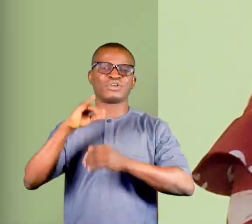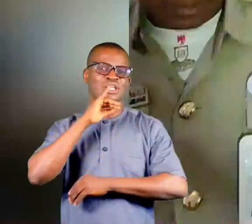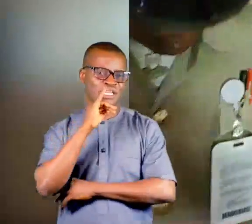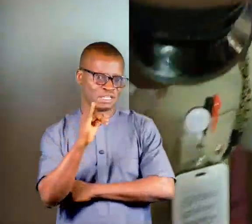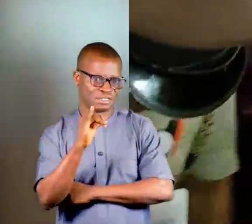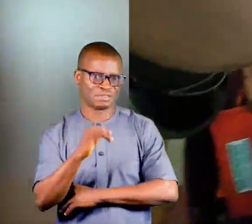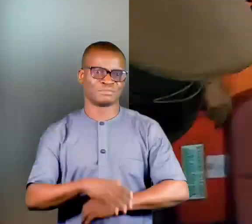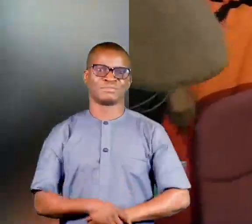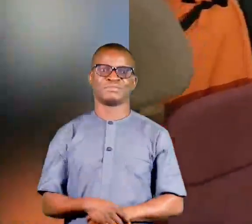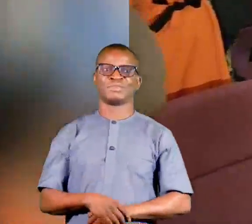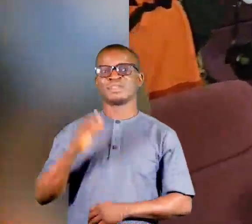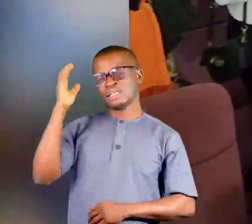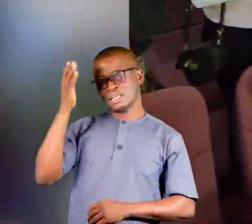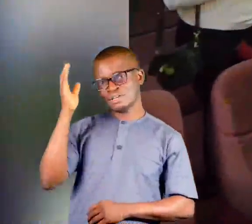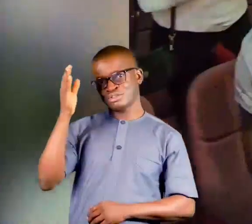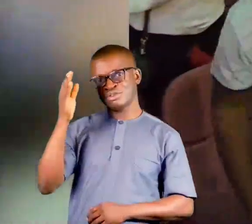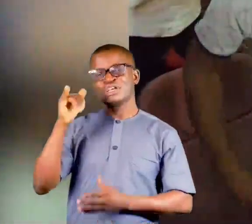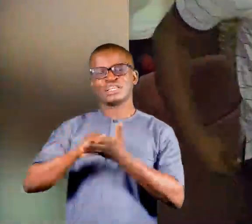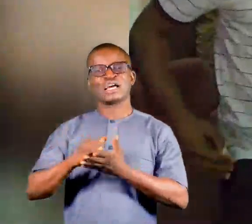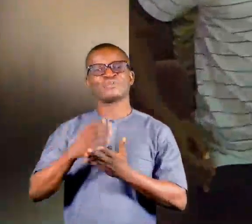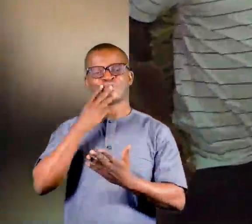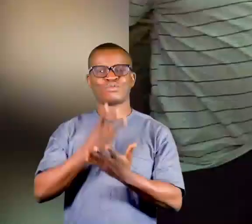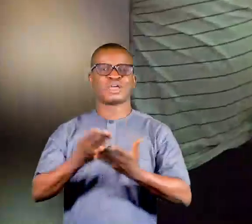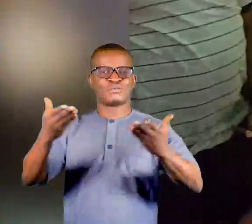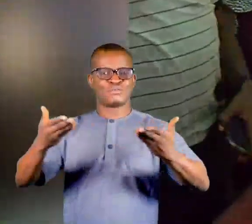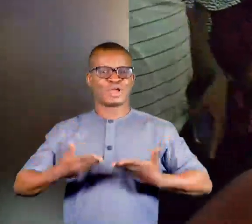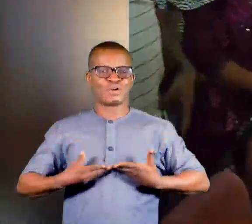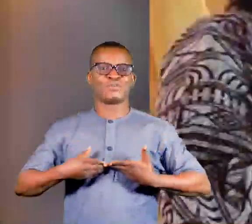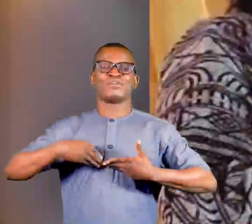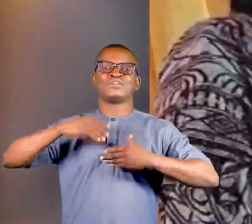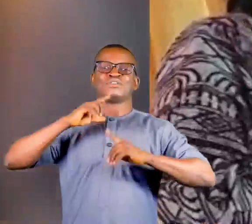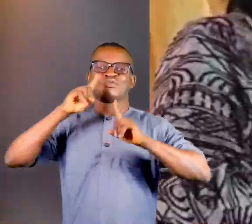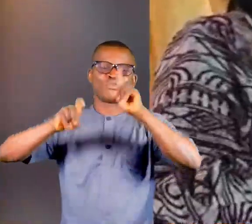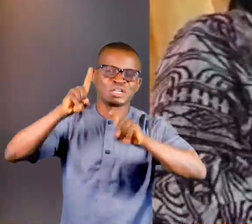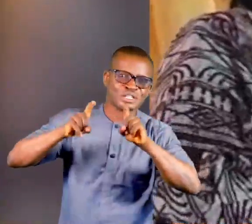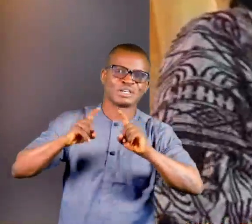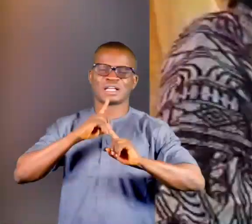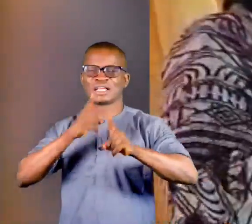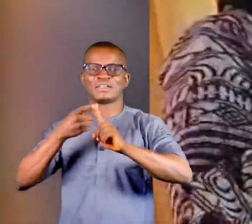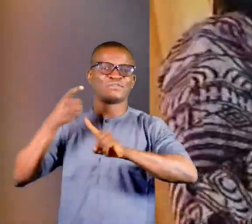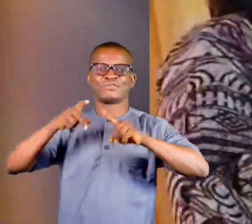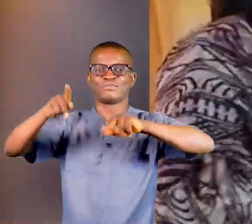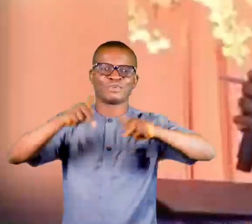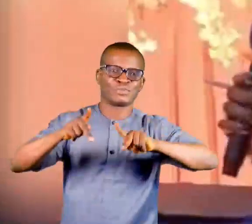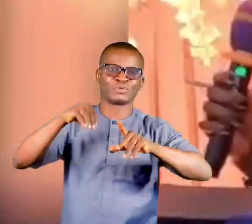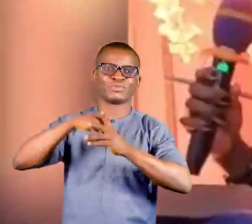is. The lecture, which was well-received, elicited comments and questions from the audience.